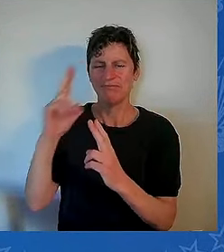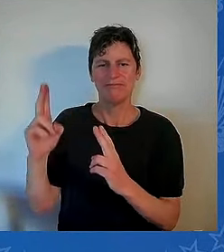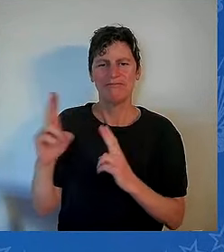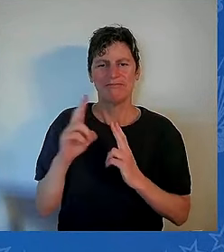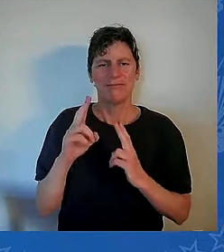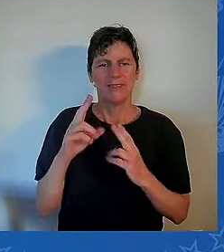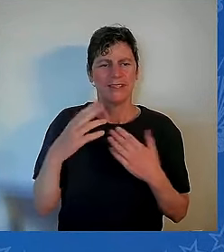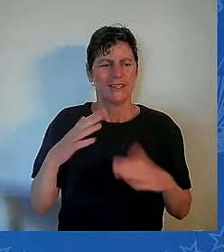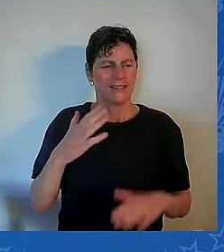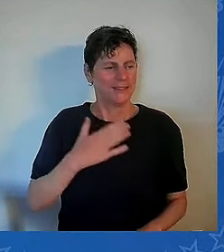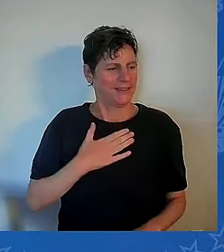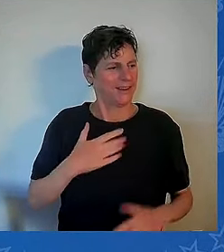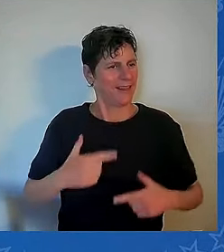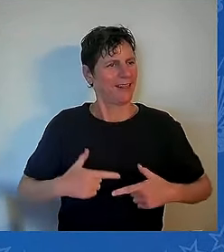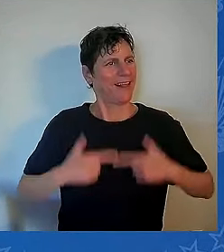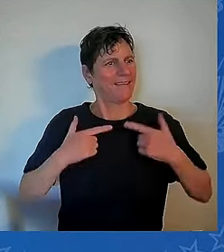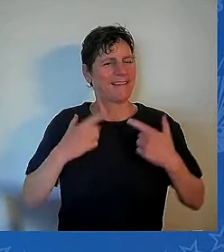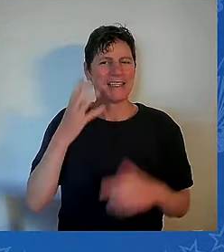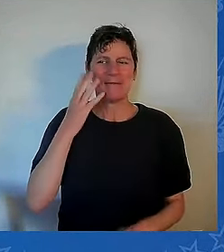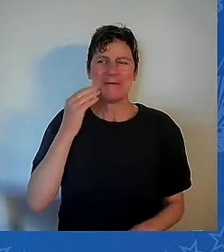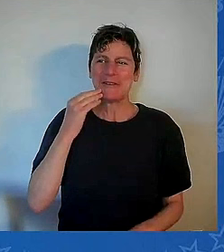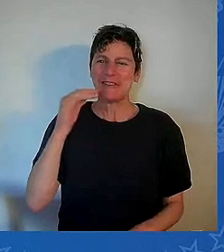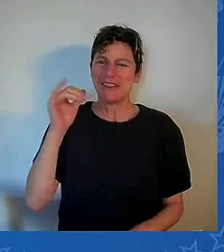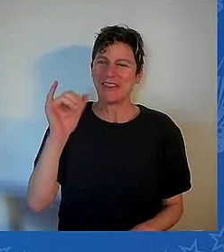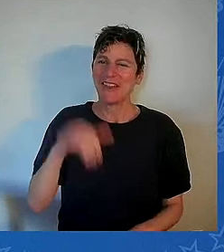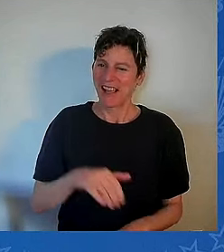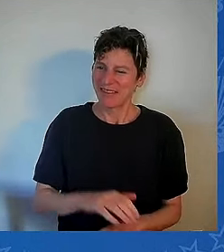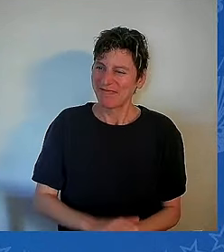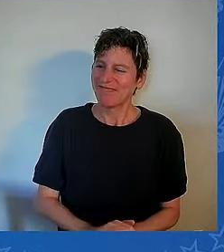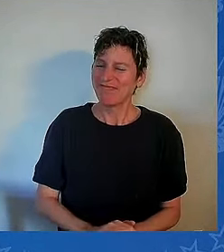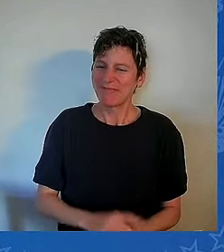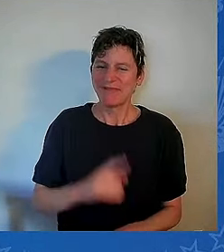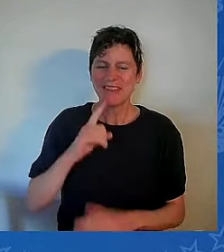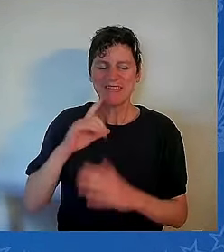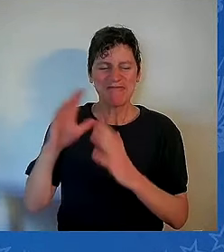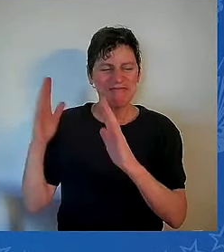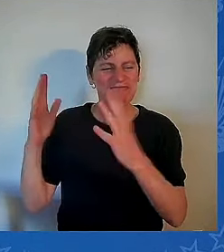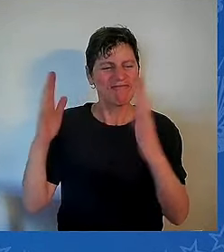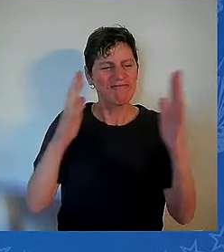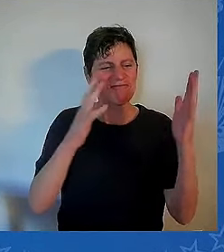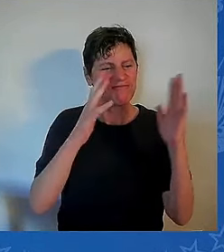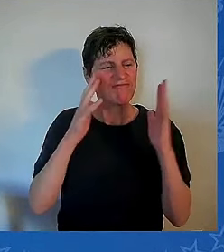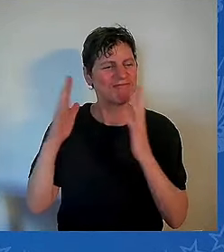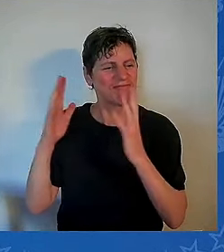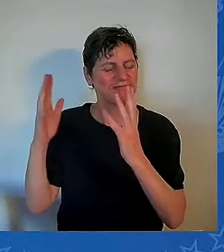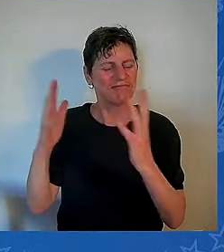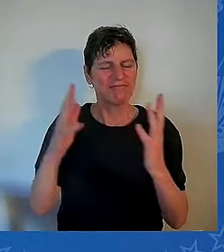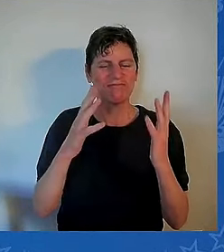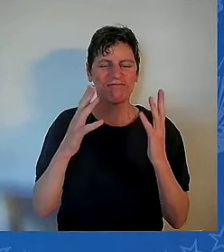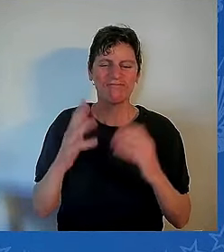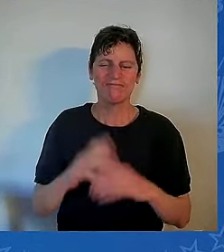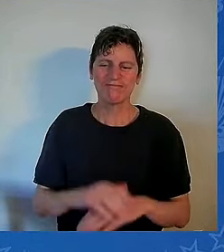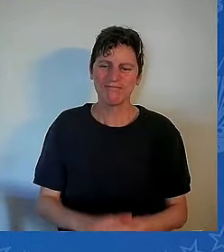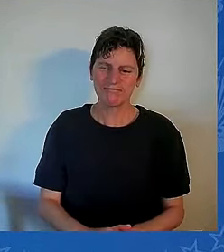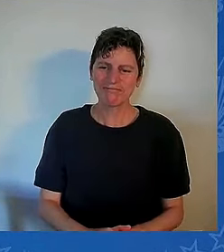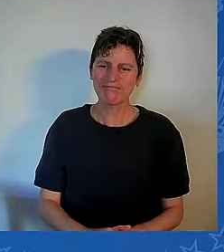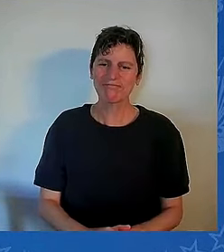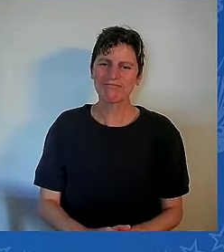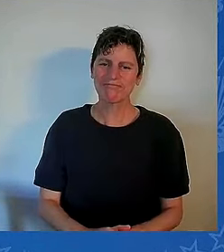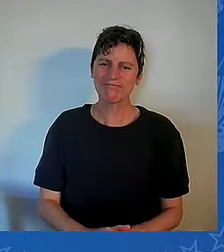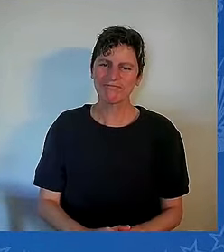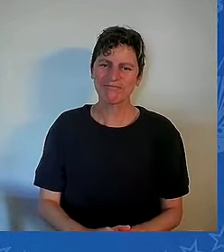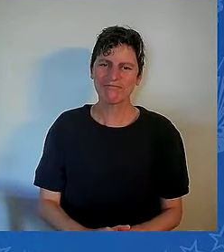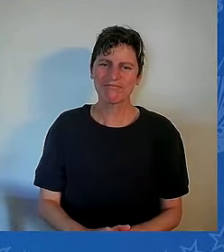You know, yes, Ethel was